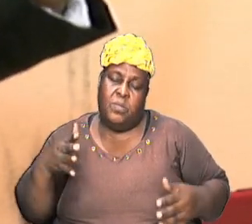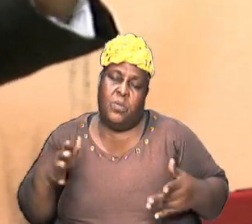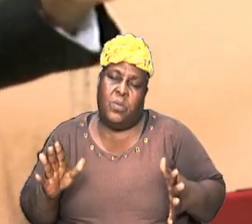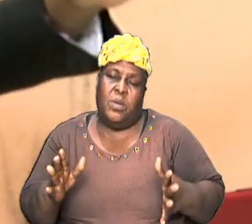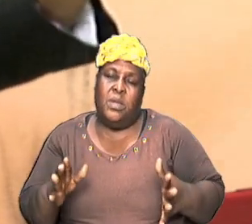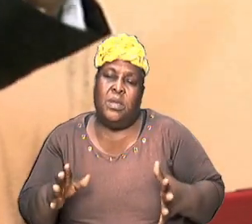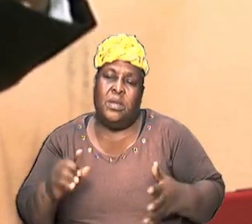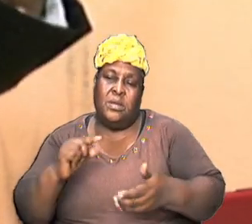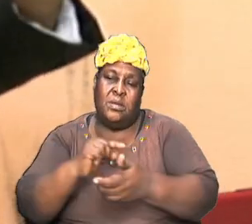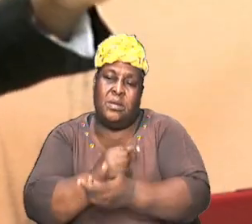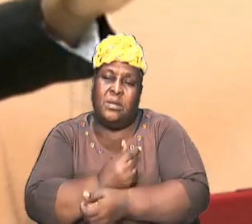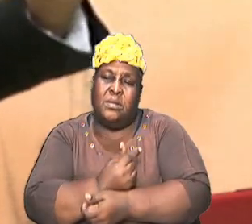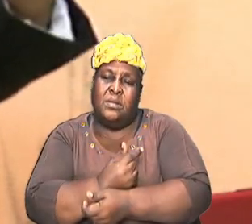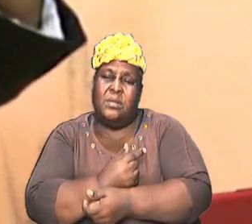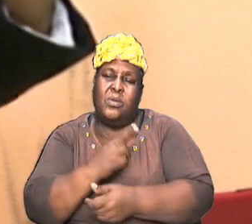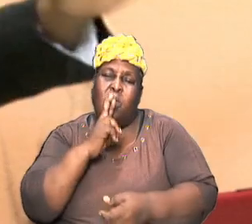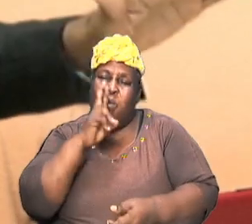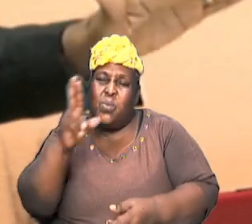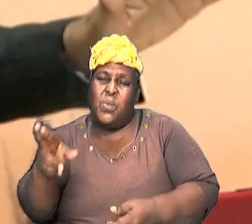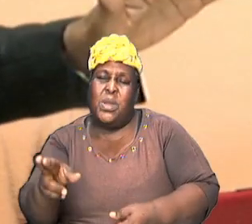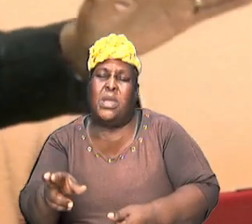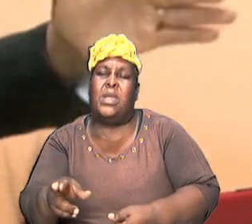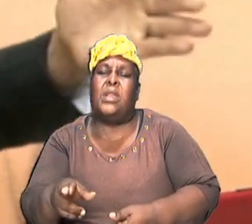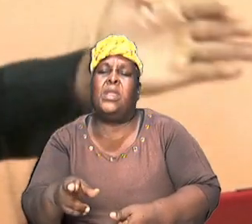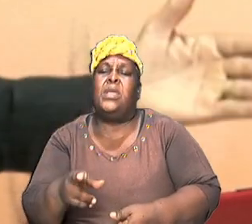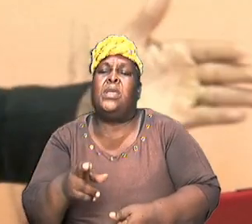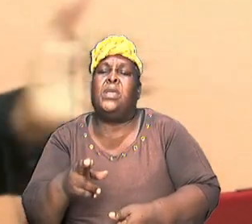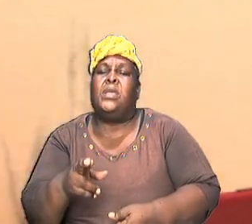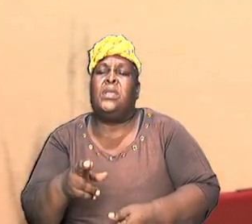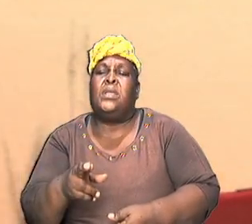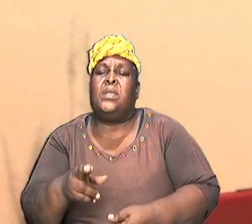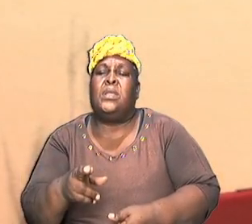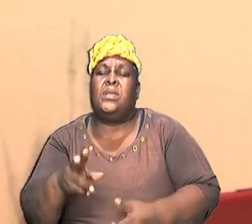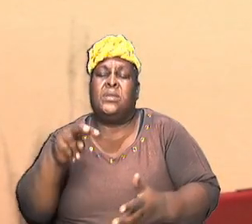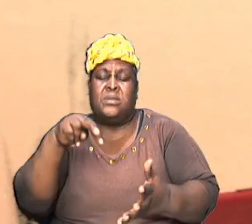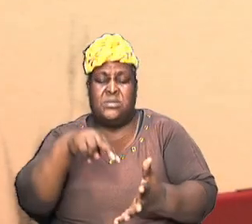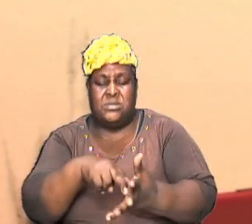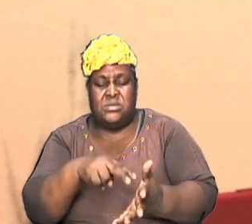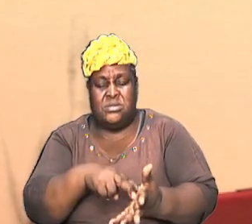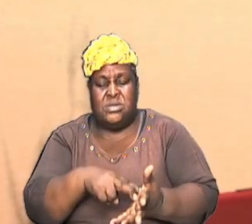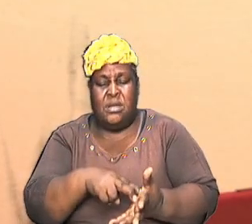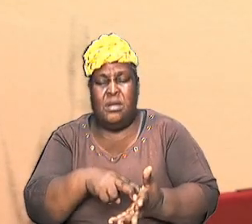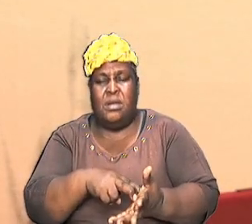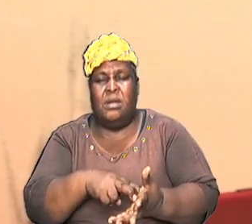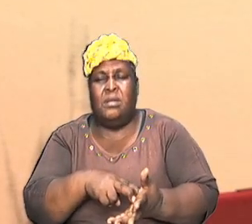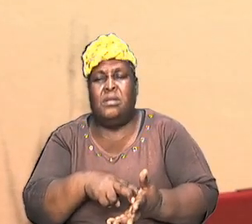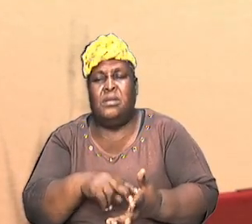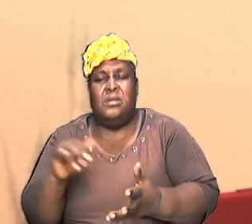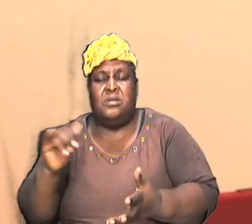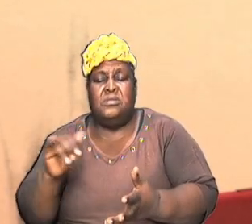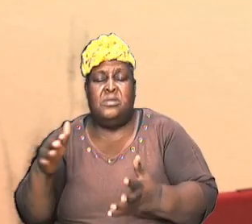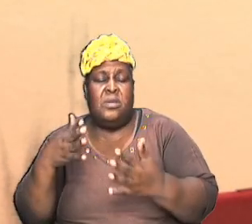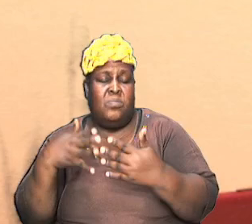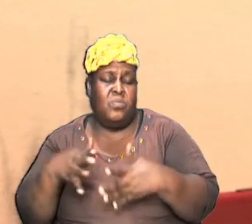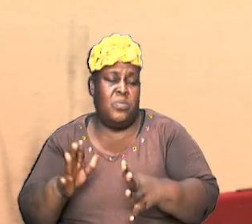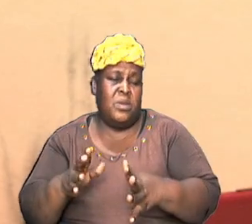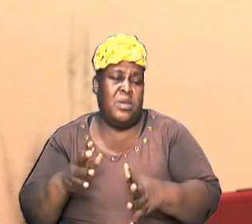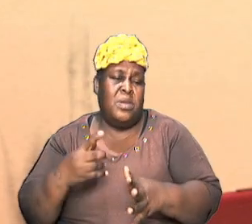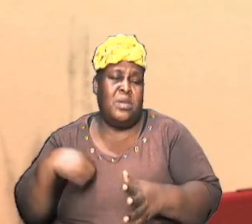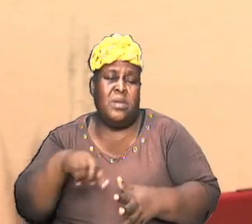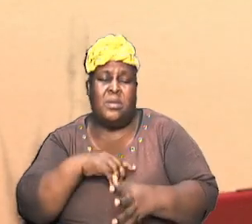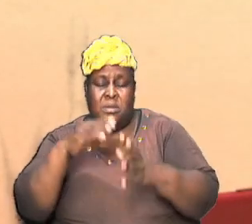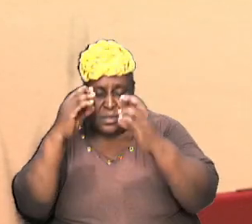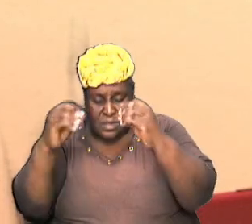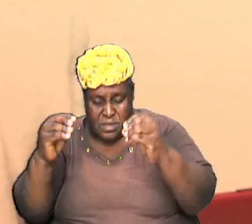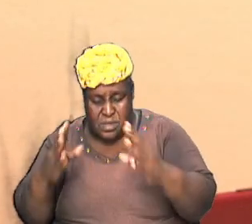Genesis is real and to the point and we can stand hard on it it is the same way when we teach